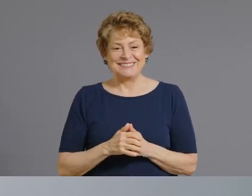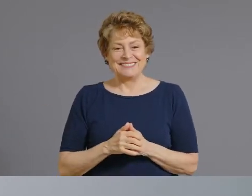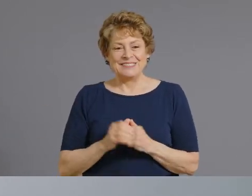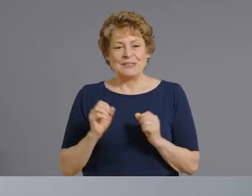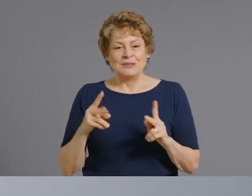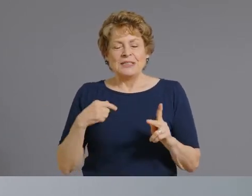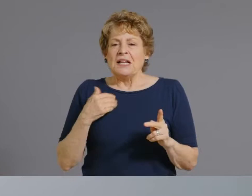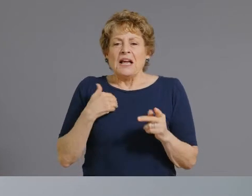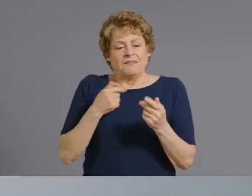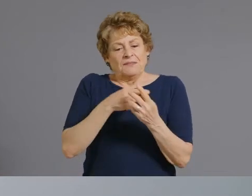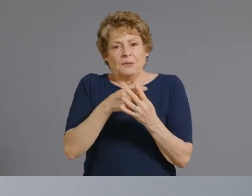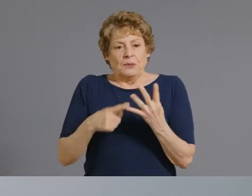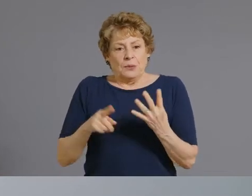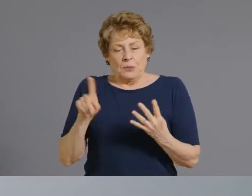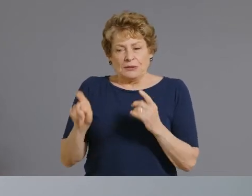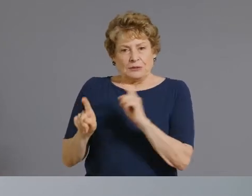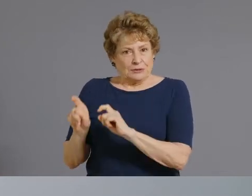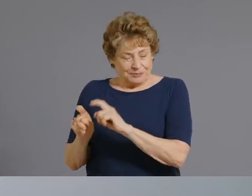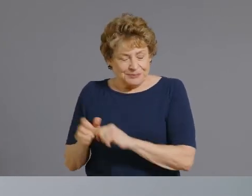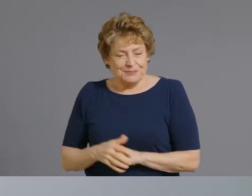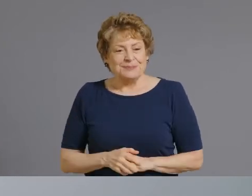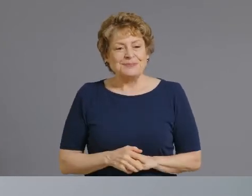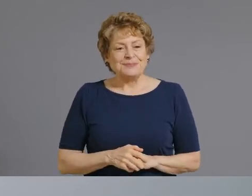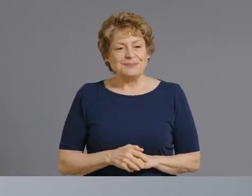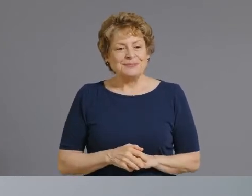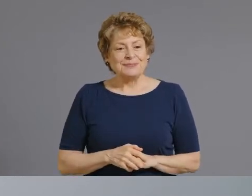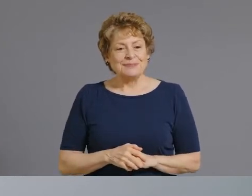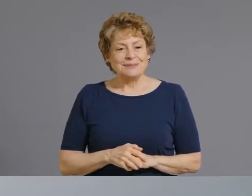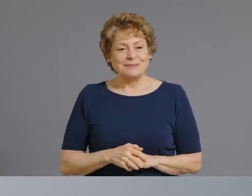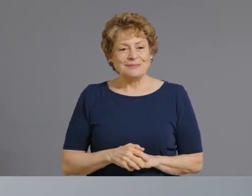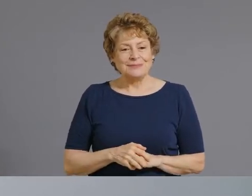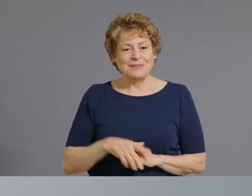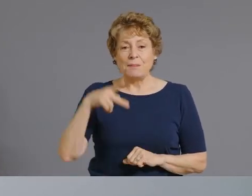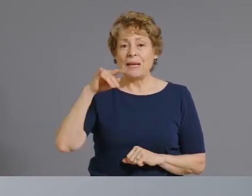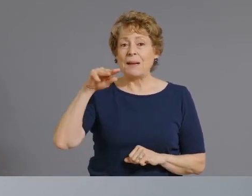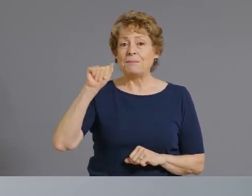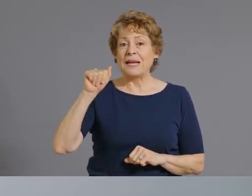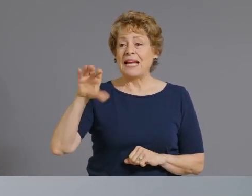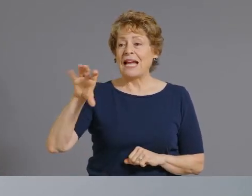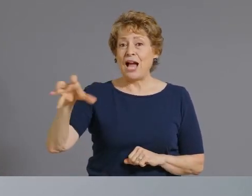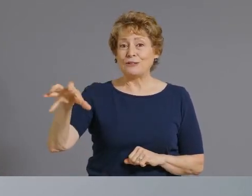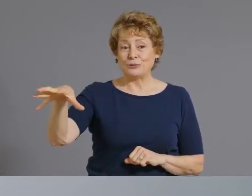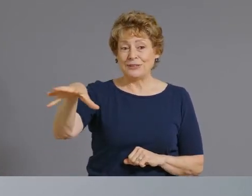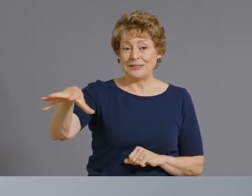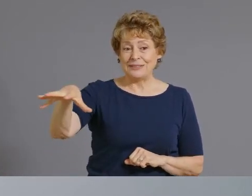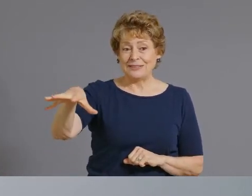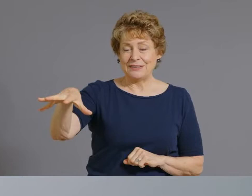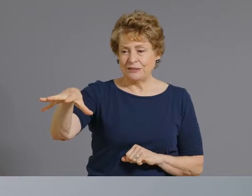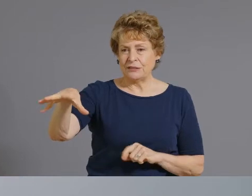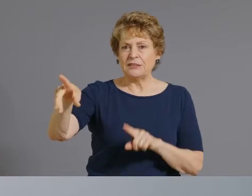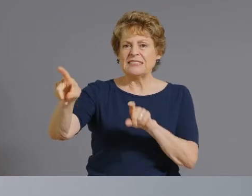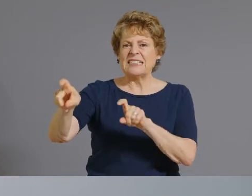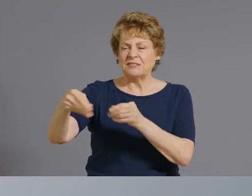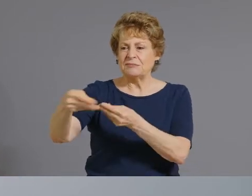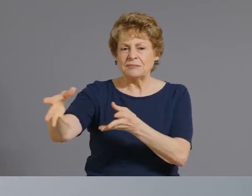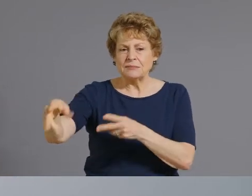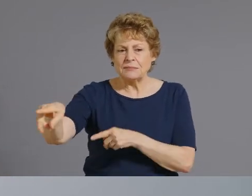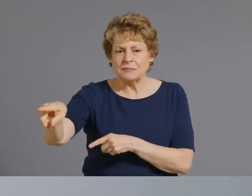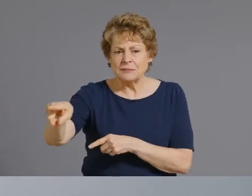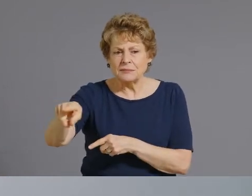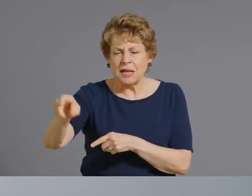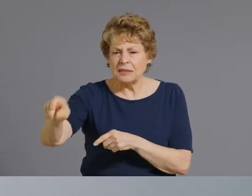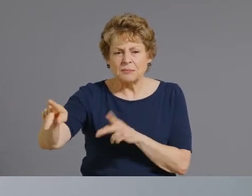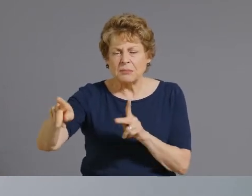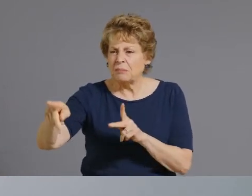of questions yeah um they did a survey here in pima county to determine ask people why they won't get